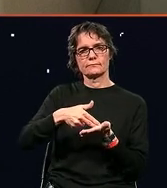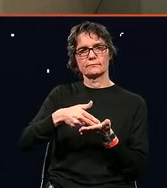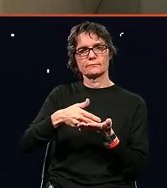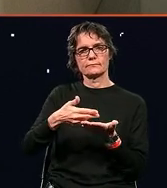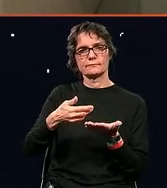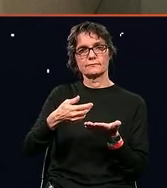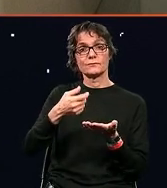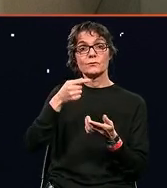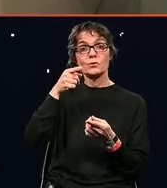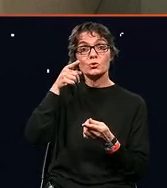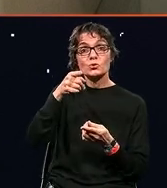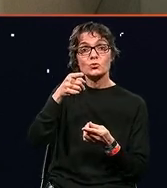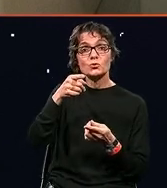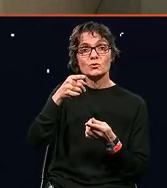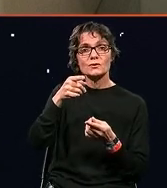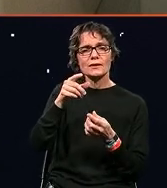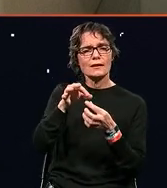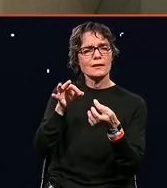Be you.